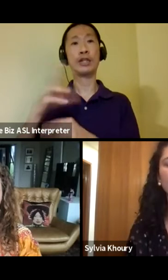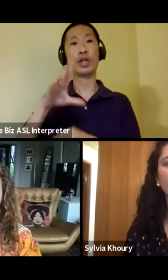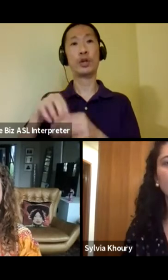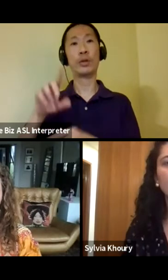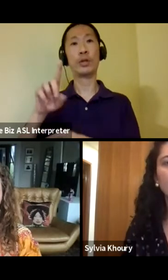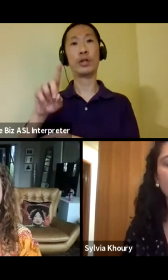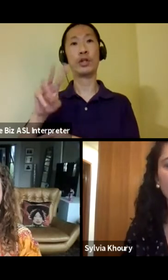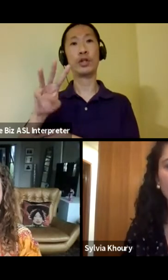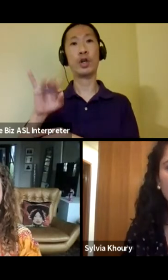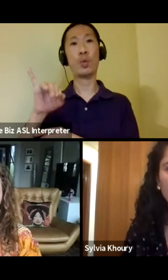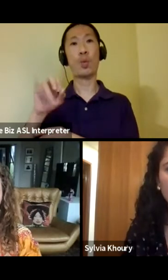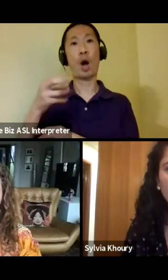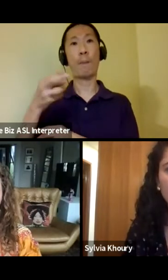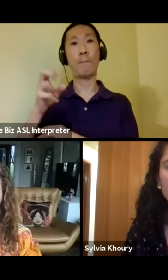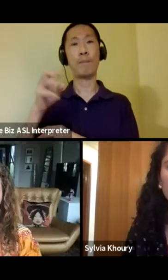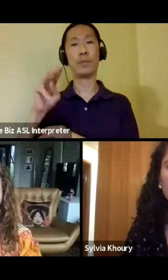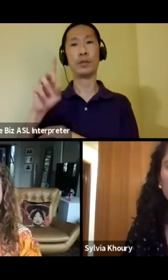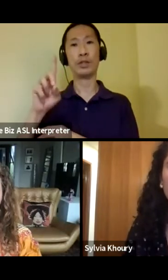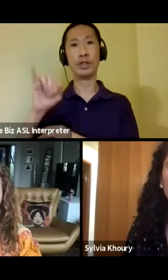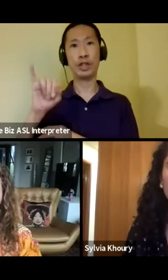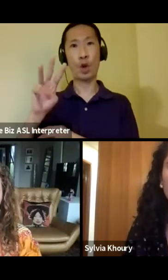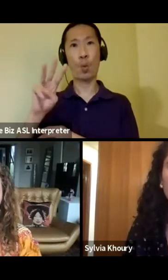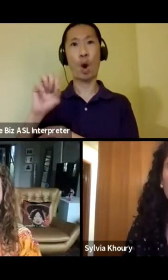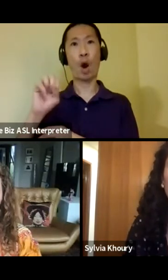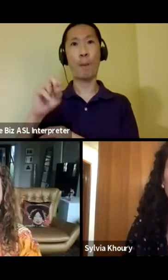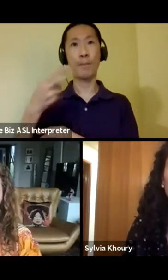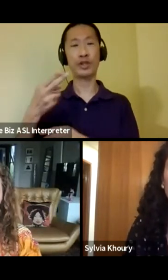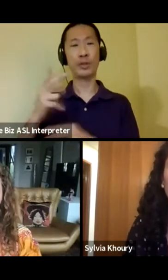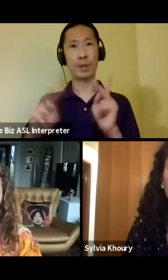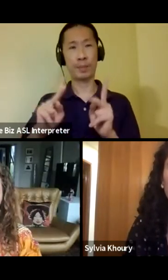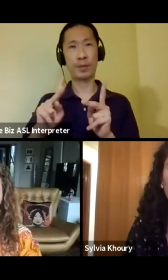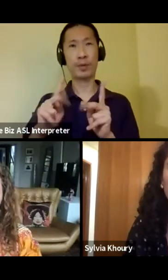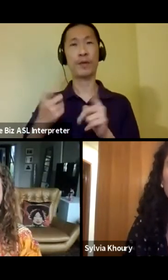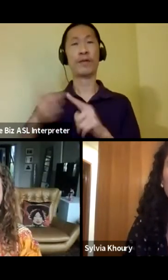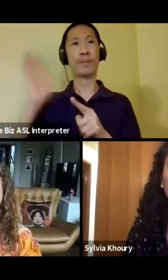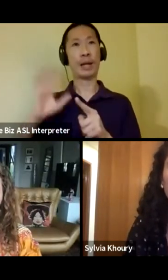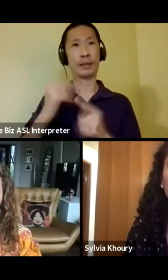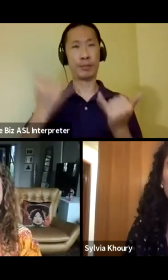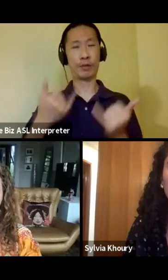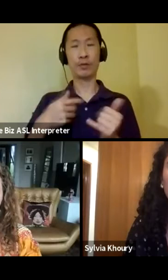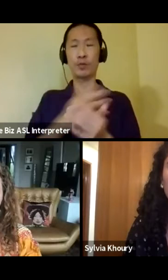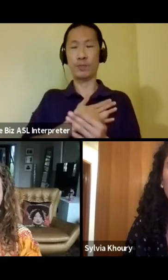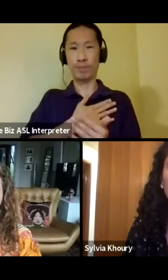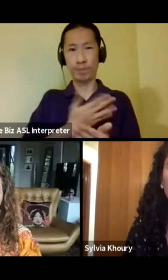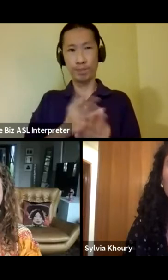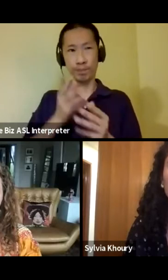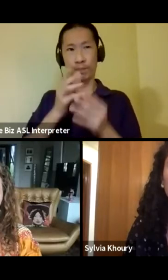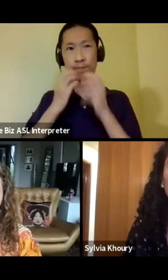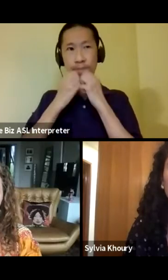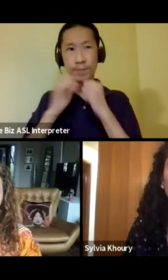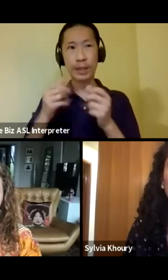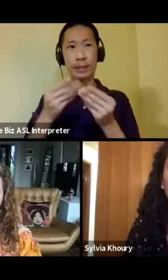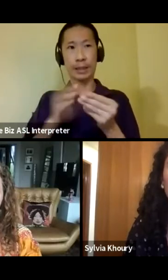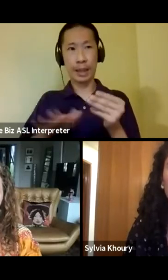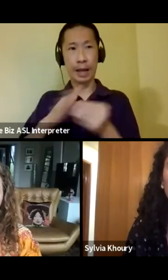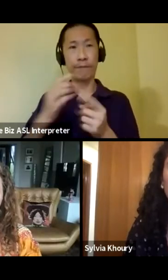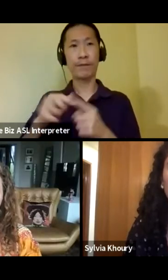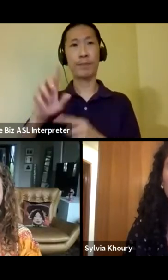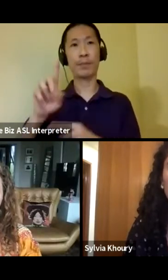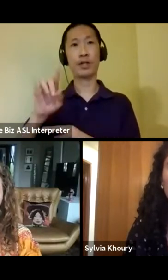past and present and we honor with gratitude this land and the duwamish tribe we continue to